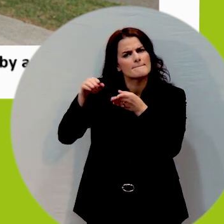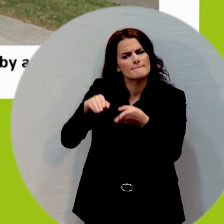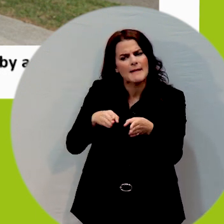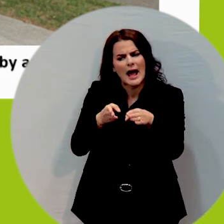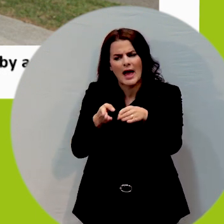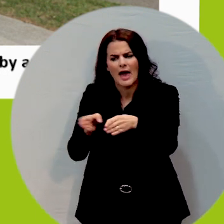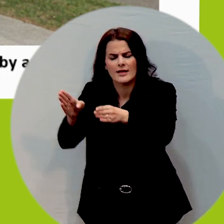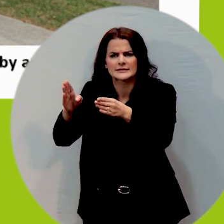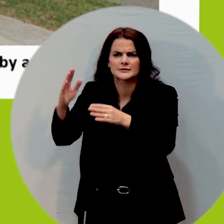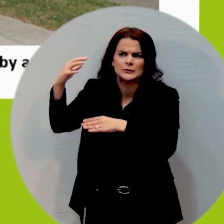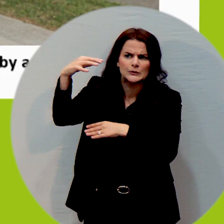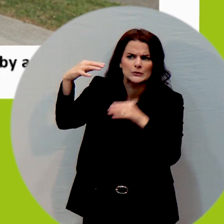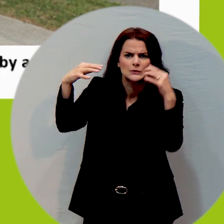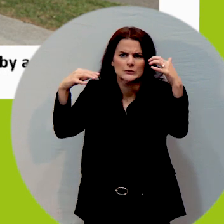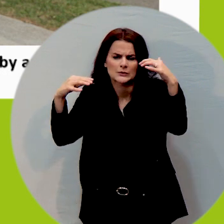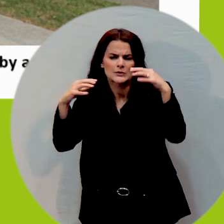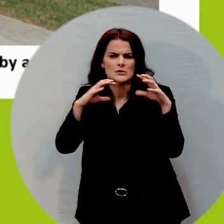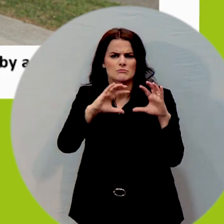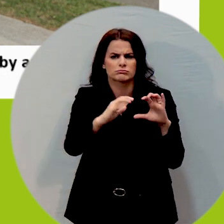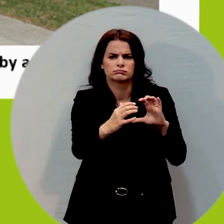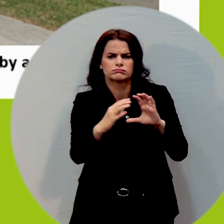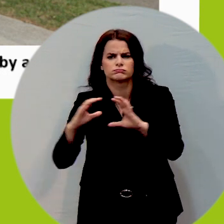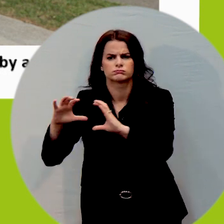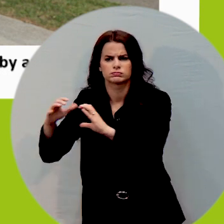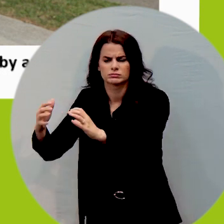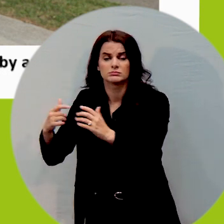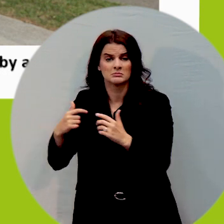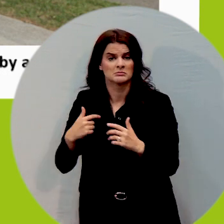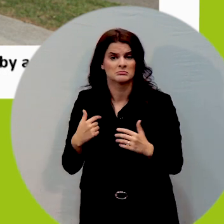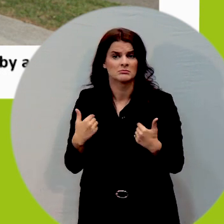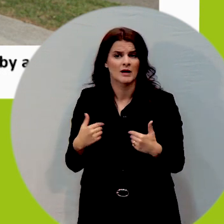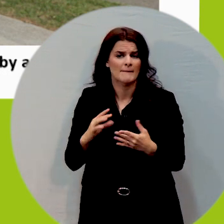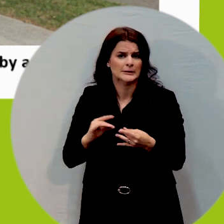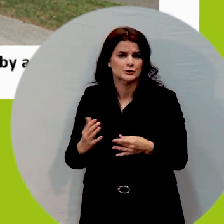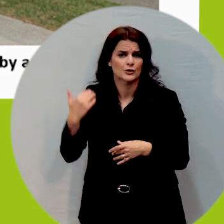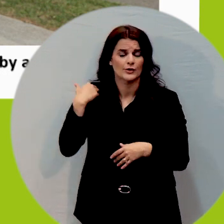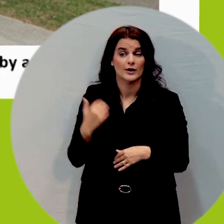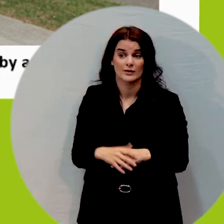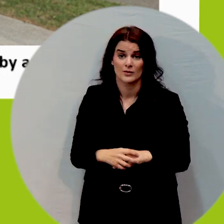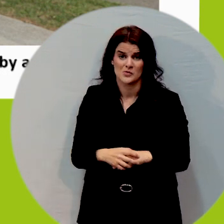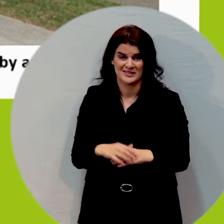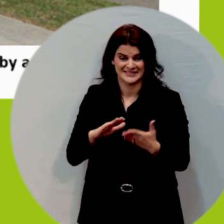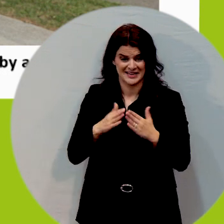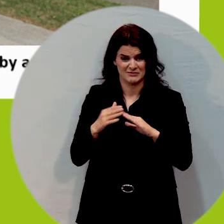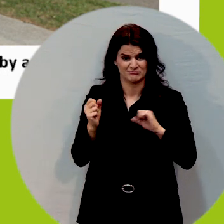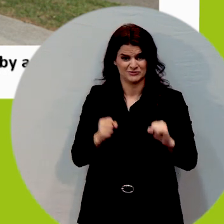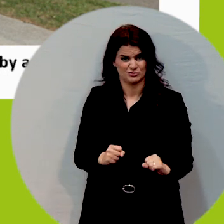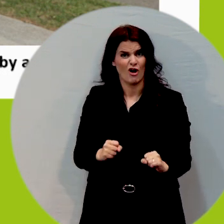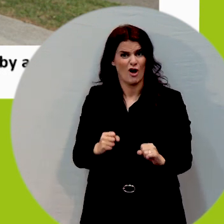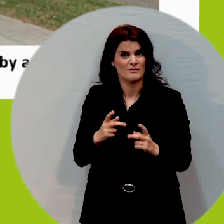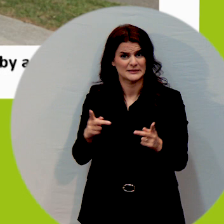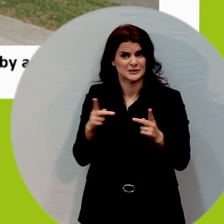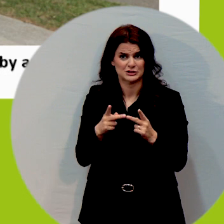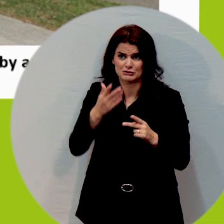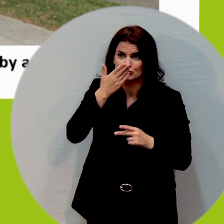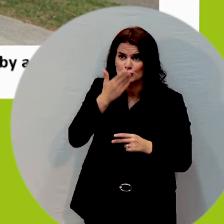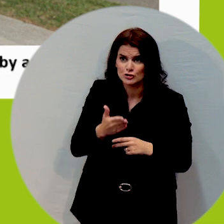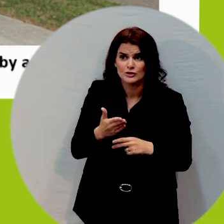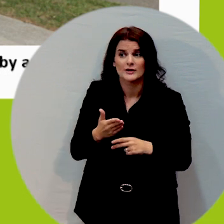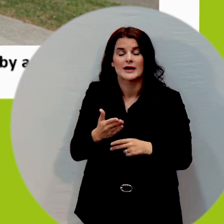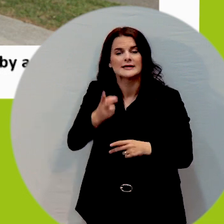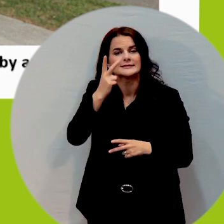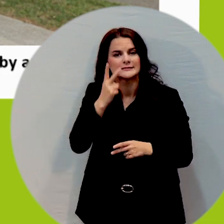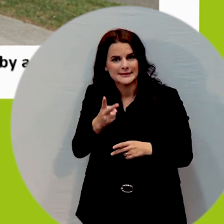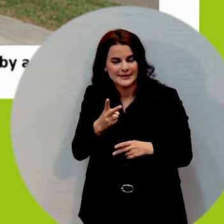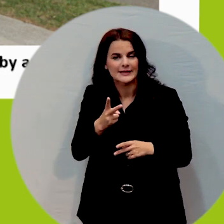Overall the city is in a very strong position as you can see with the table on the left here with the sidewalk and trail running